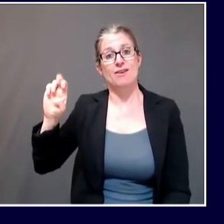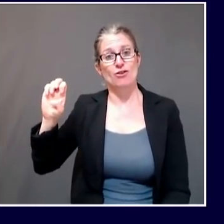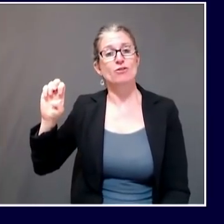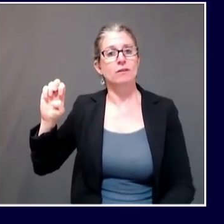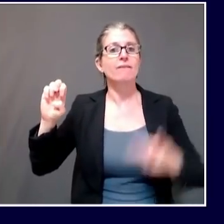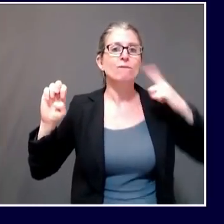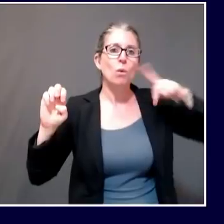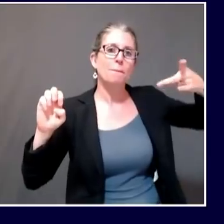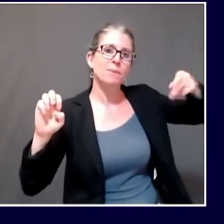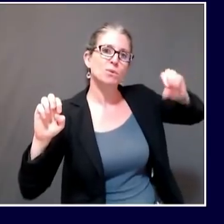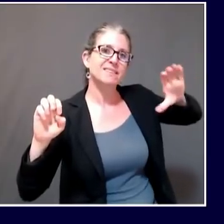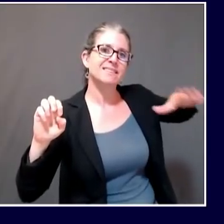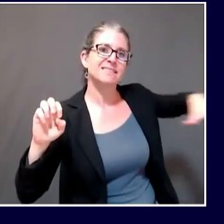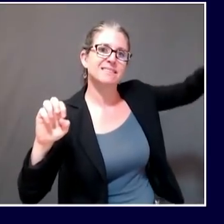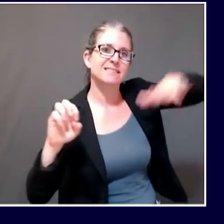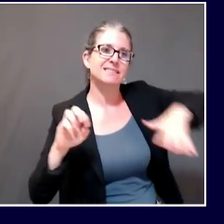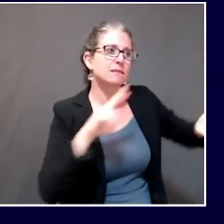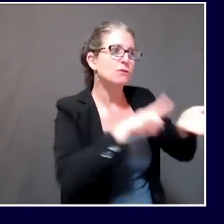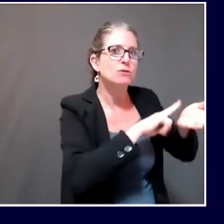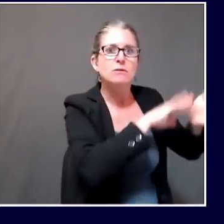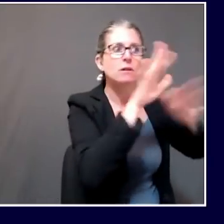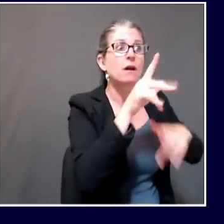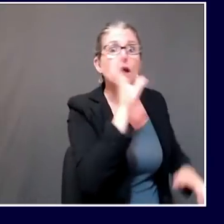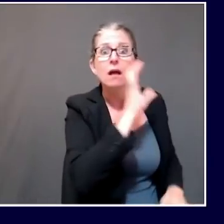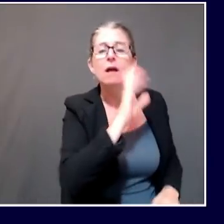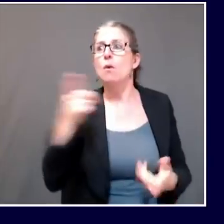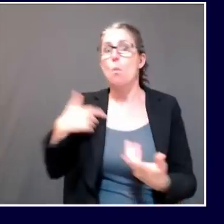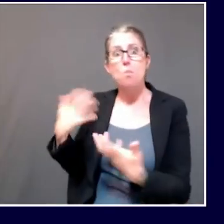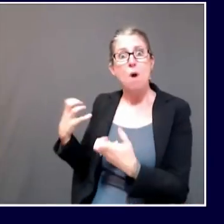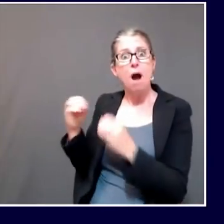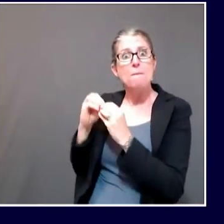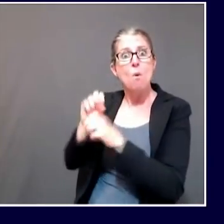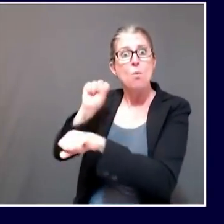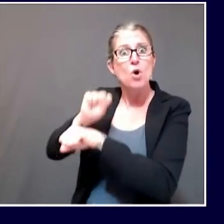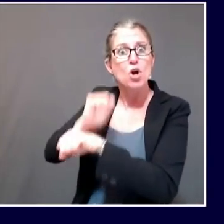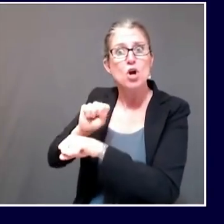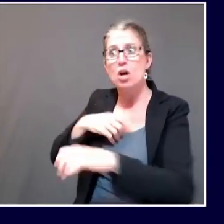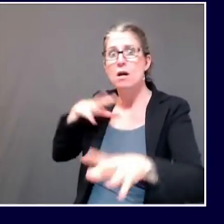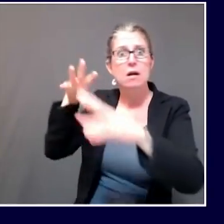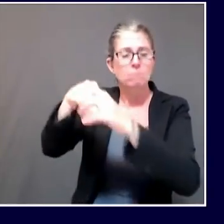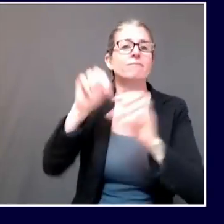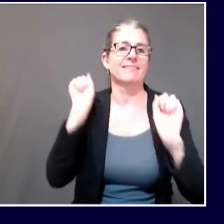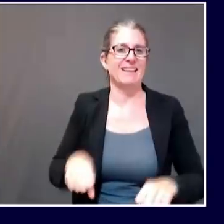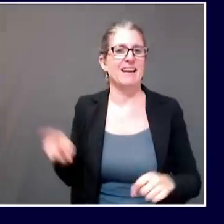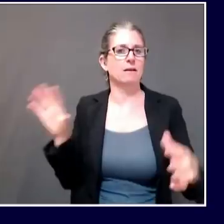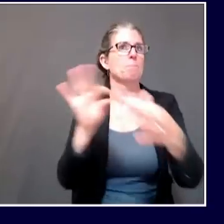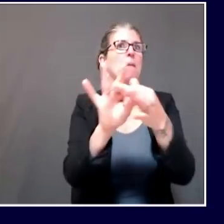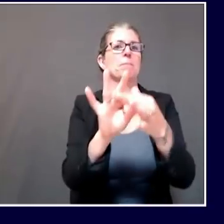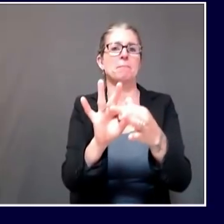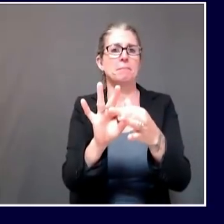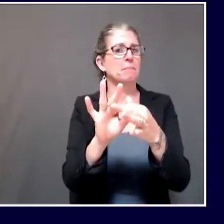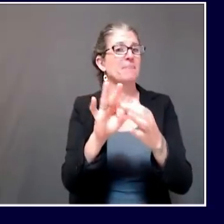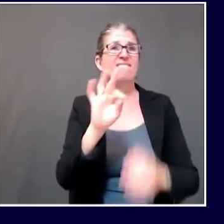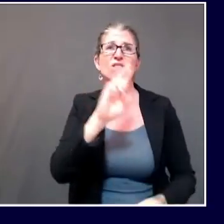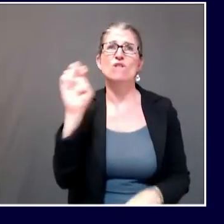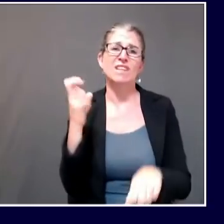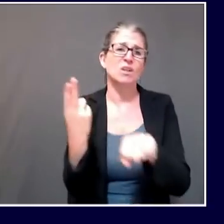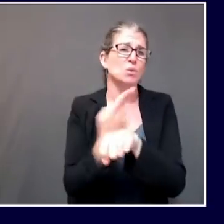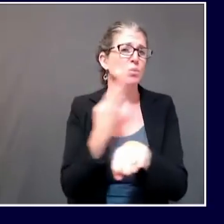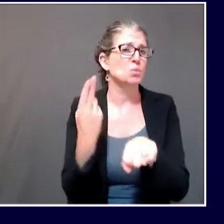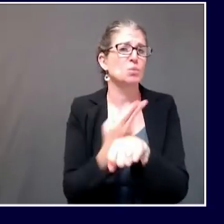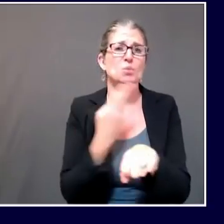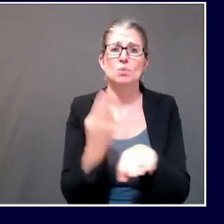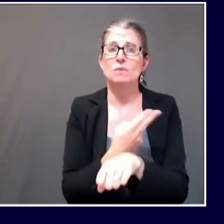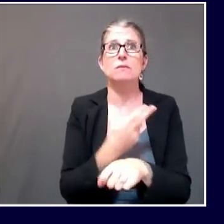available to all nursing facilities shortly. Connect2Care is offered at no charge in partnership with Advancing States, a national